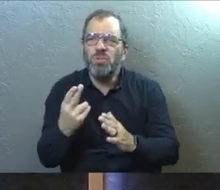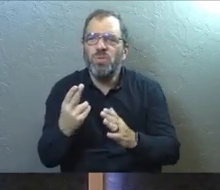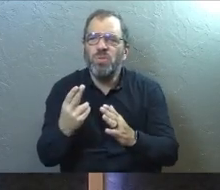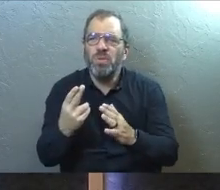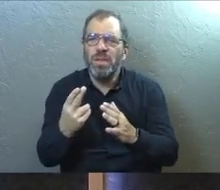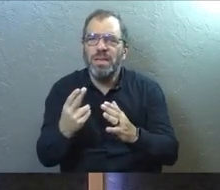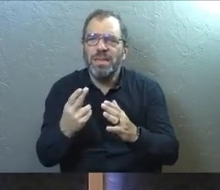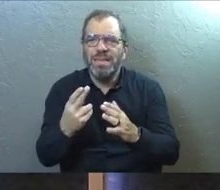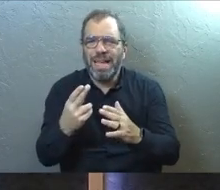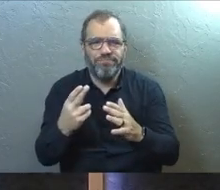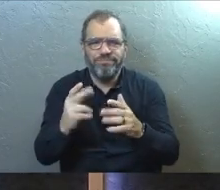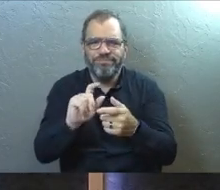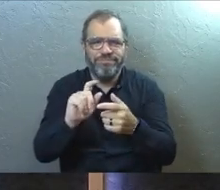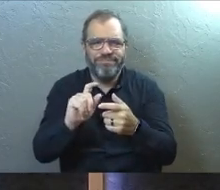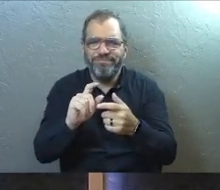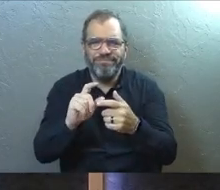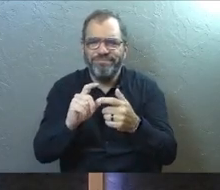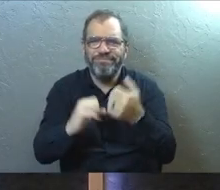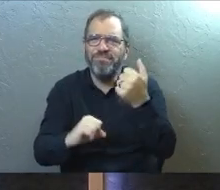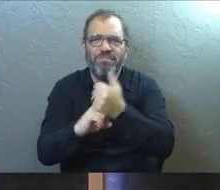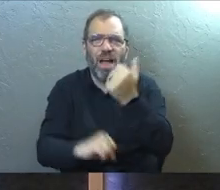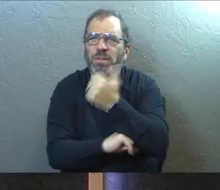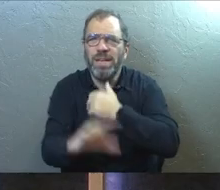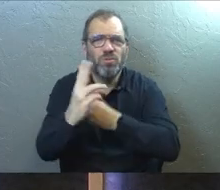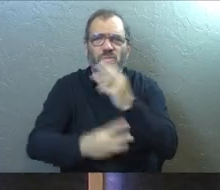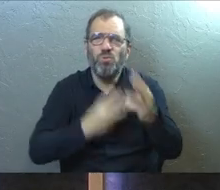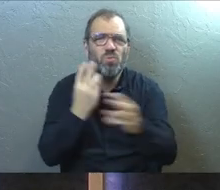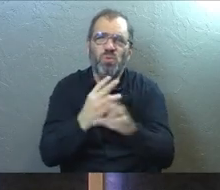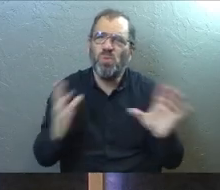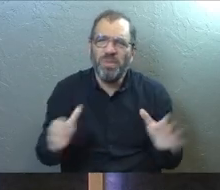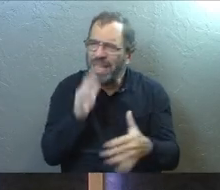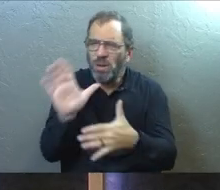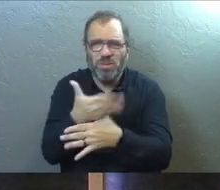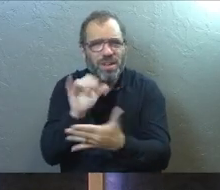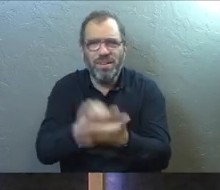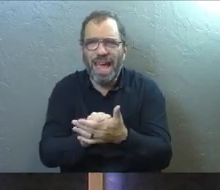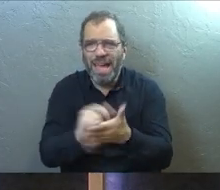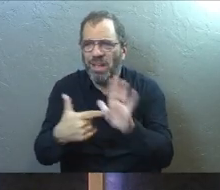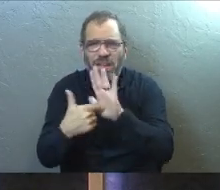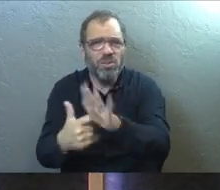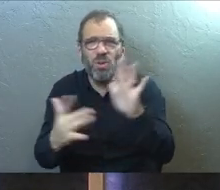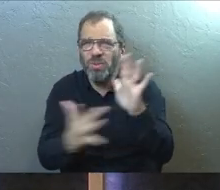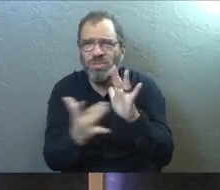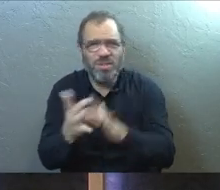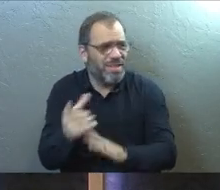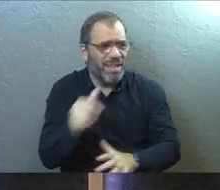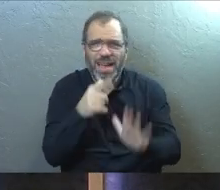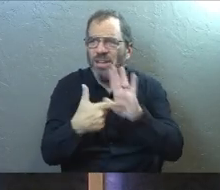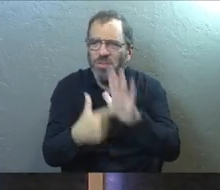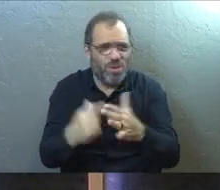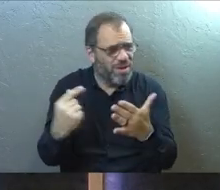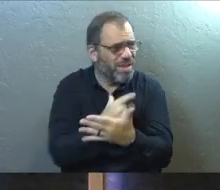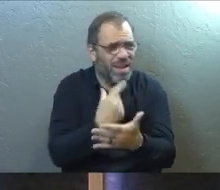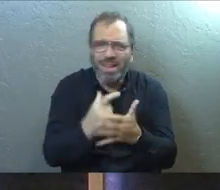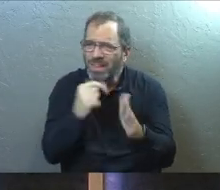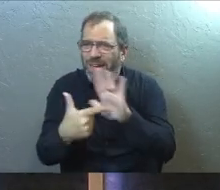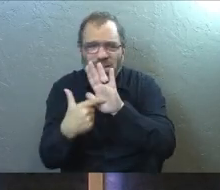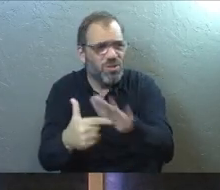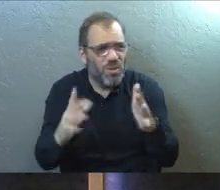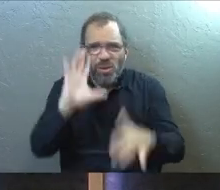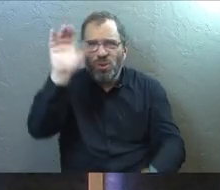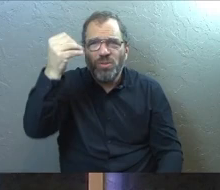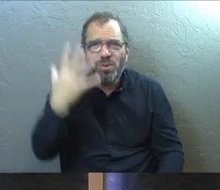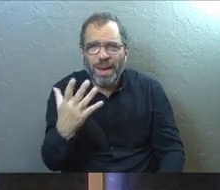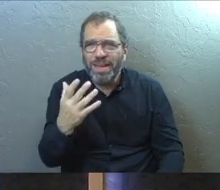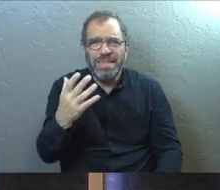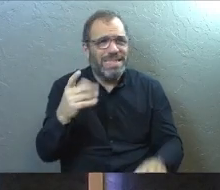shore up your whole world. They don't share that with you. And they're not going to point you to Jesus. They're not going to point you to the gospel. They're not going to point you to